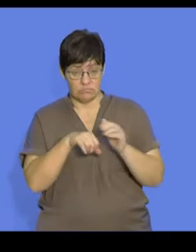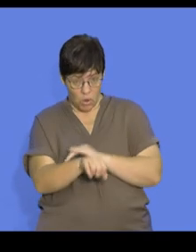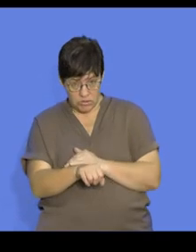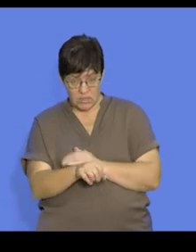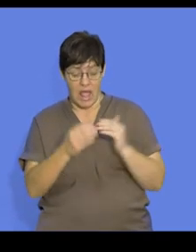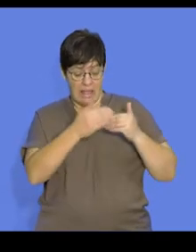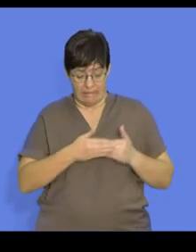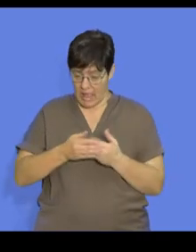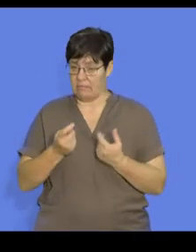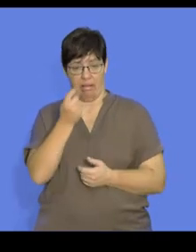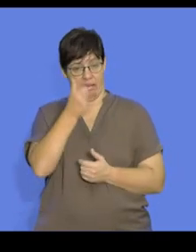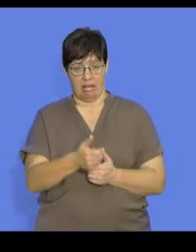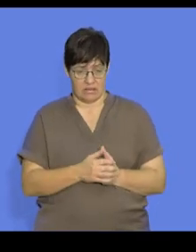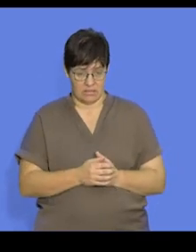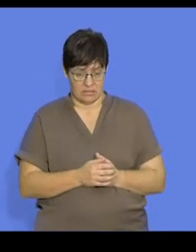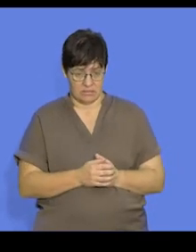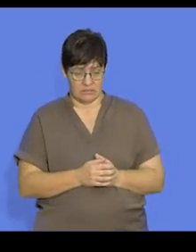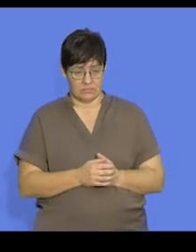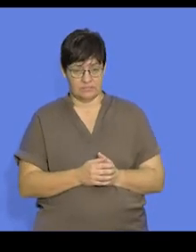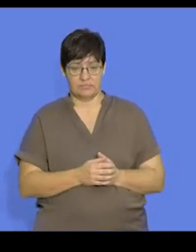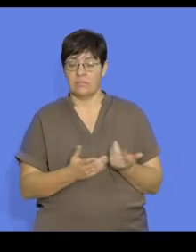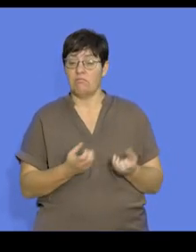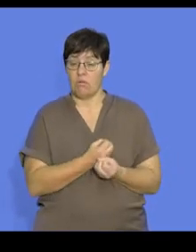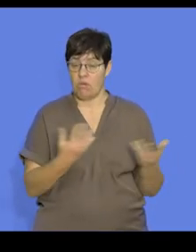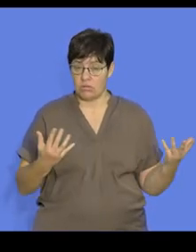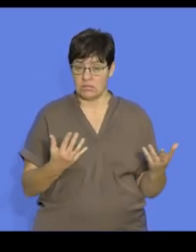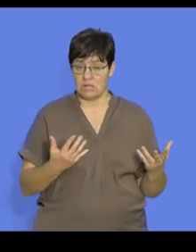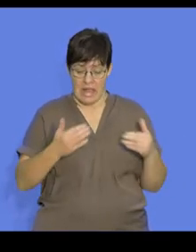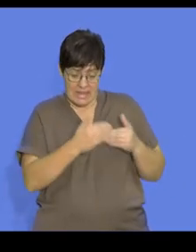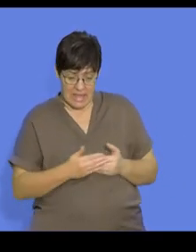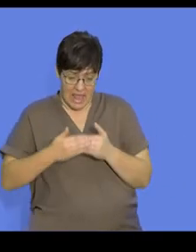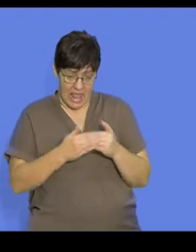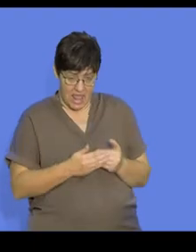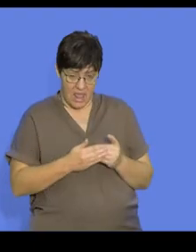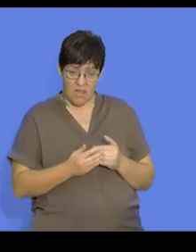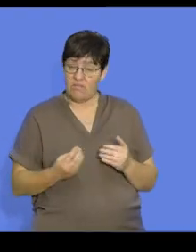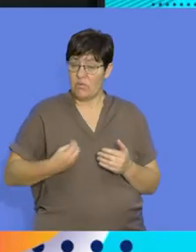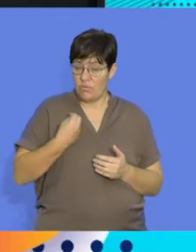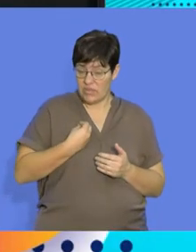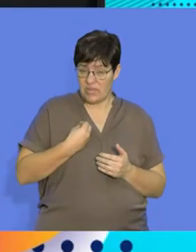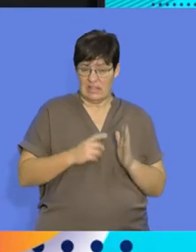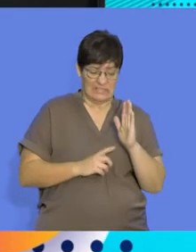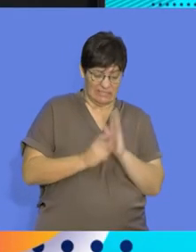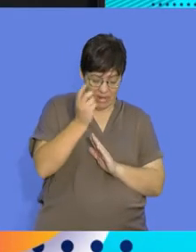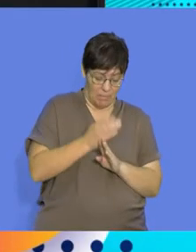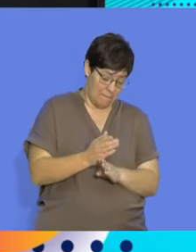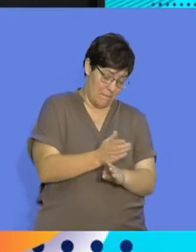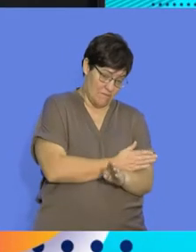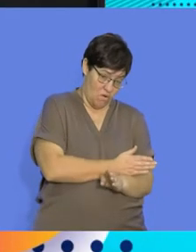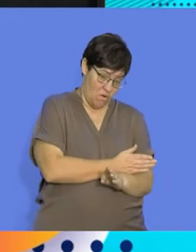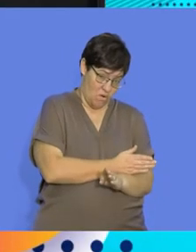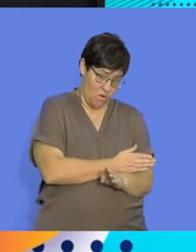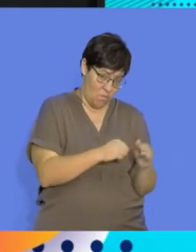parental care. So in individuals or species where there's a lot of parental care for the young developing before